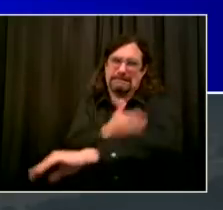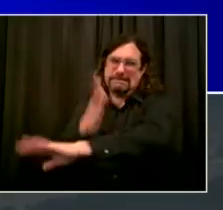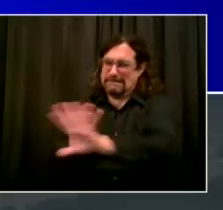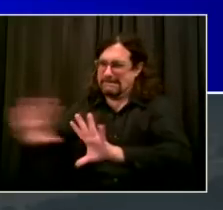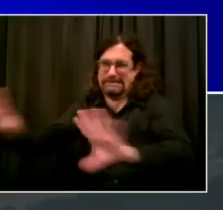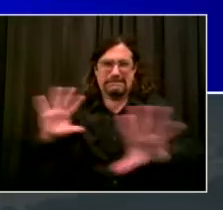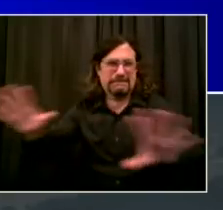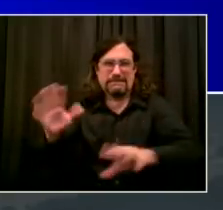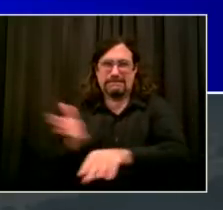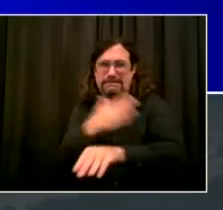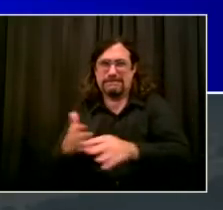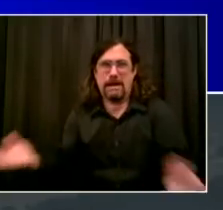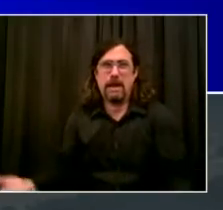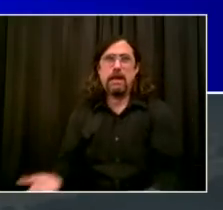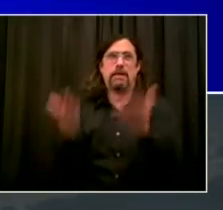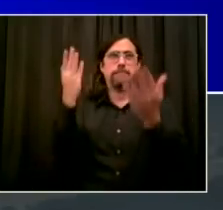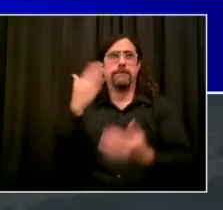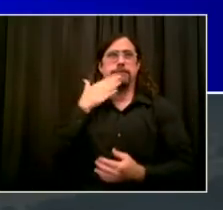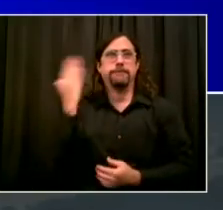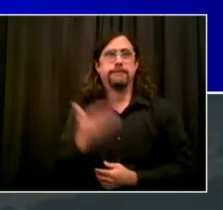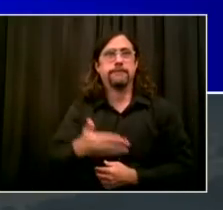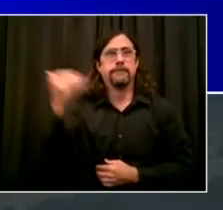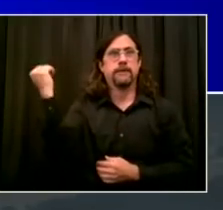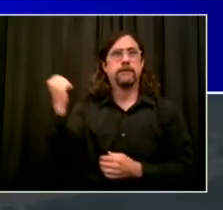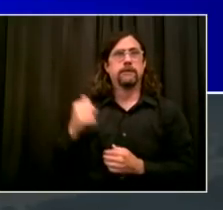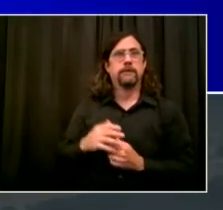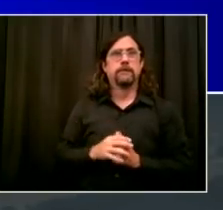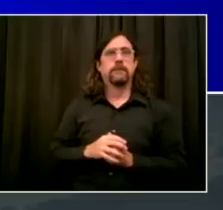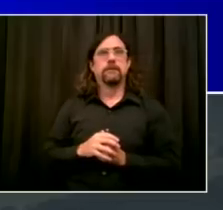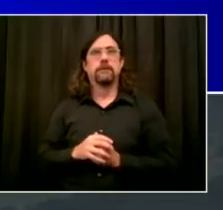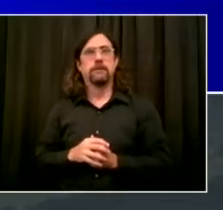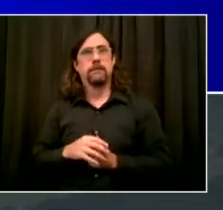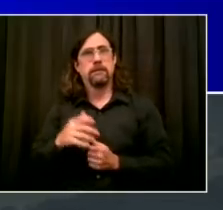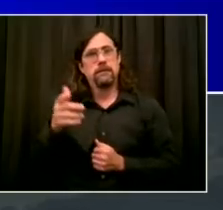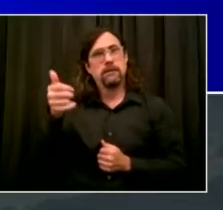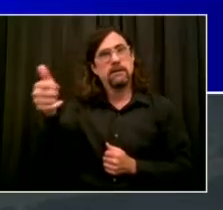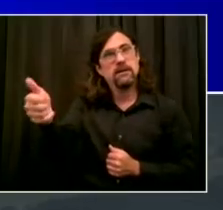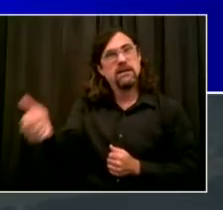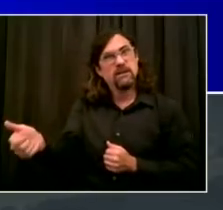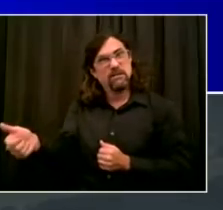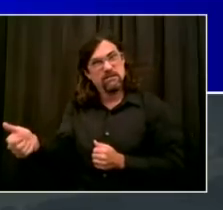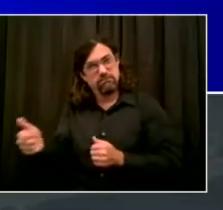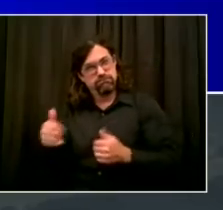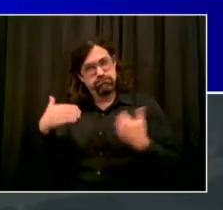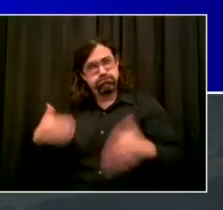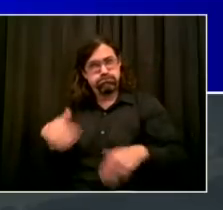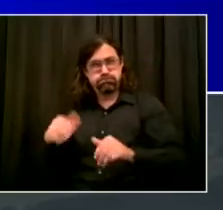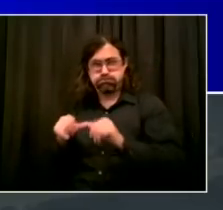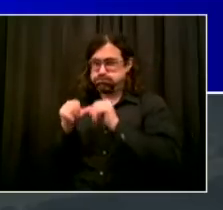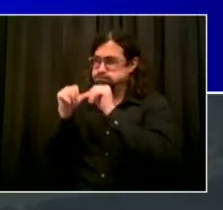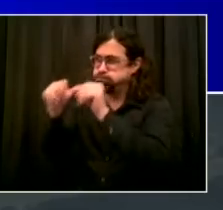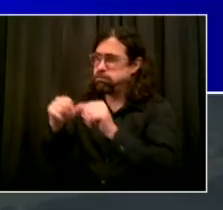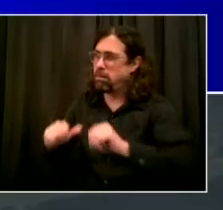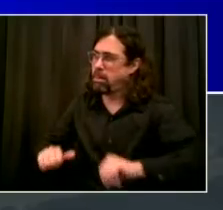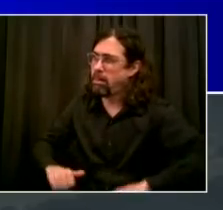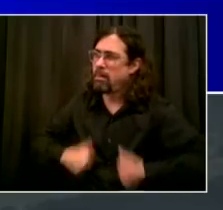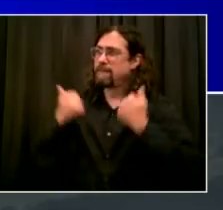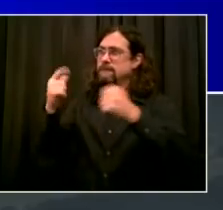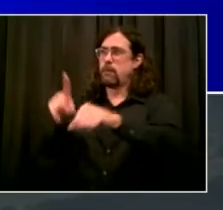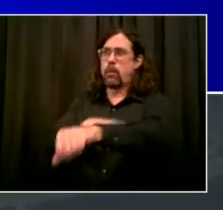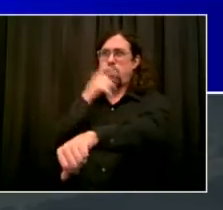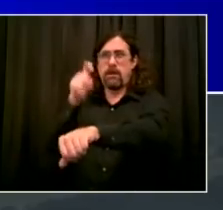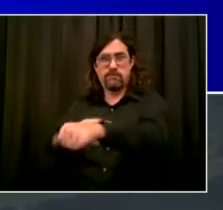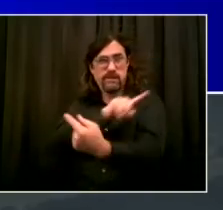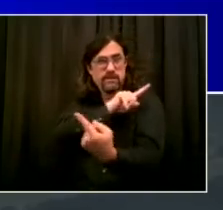almost 92 years old, but he represented the best of Brooklyn and the best of New York City. And I'm just personally grateful to him and his